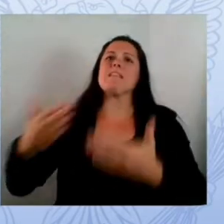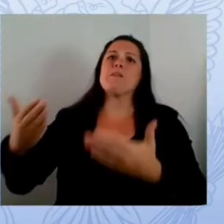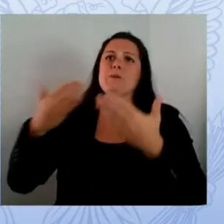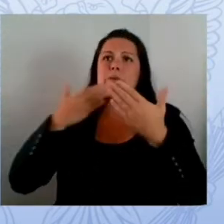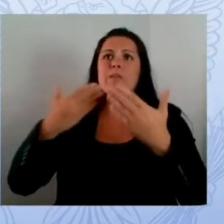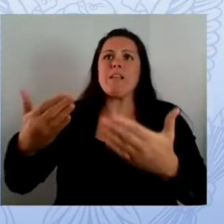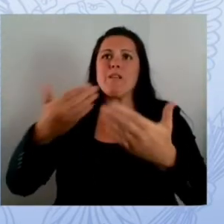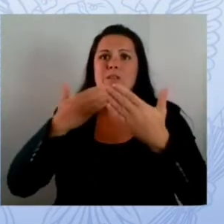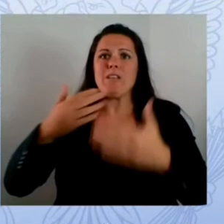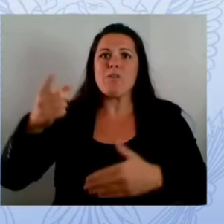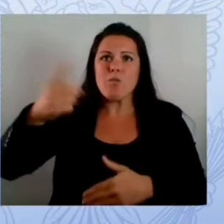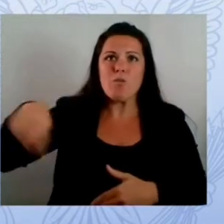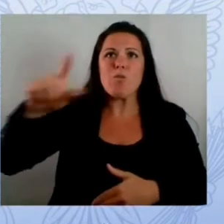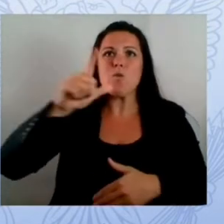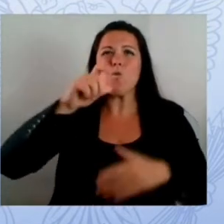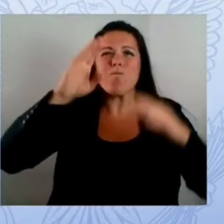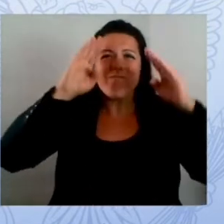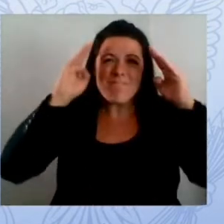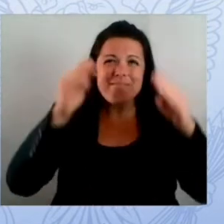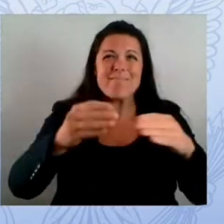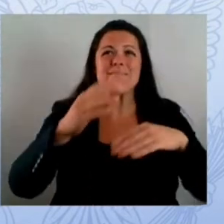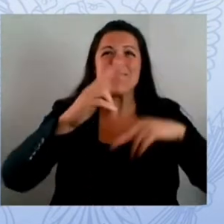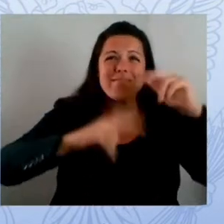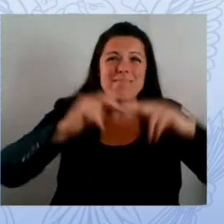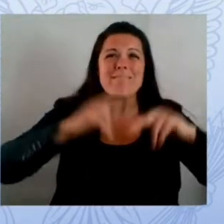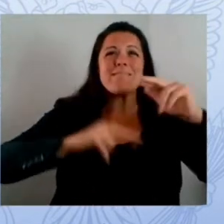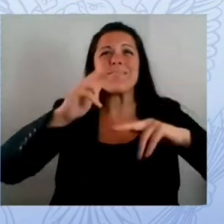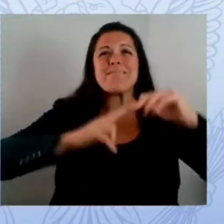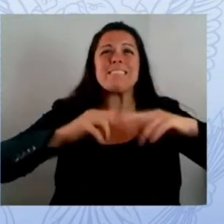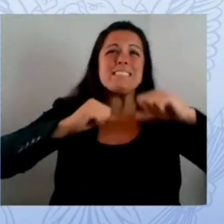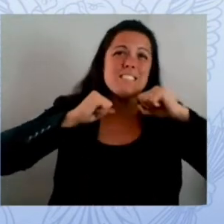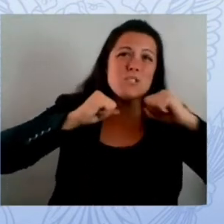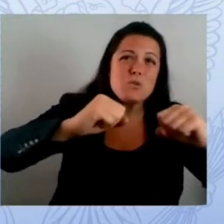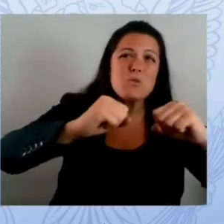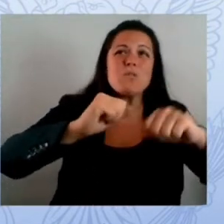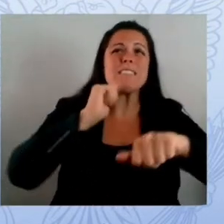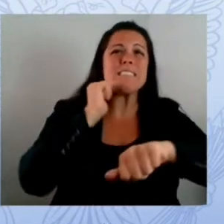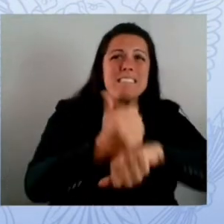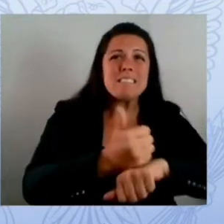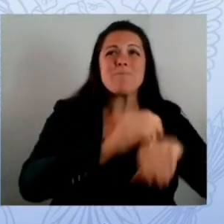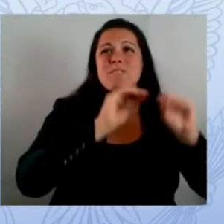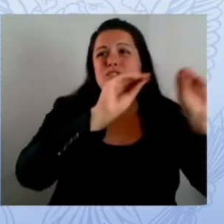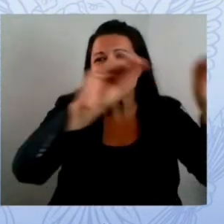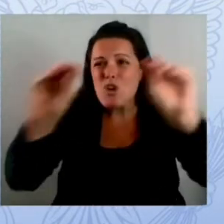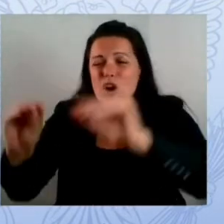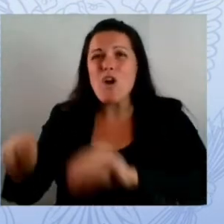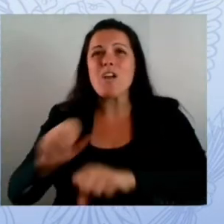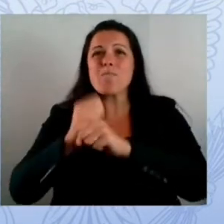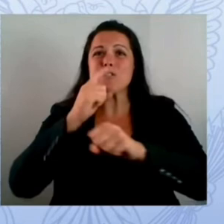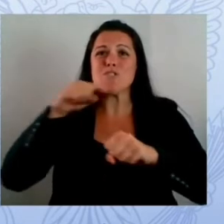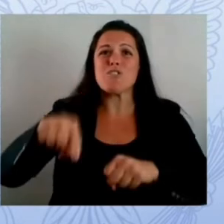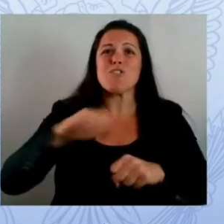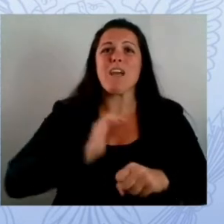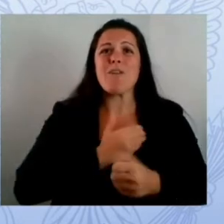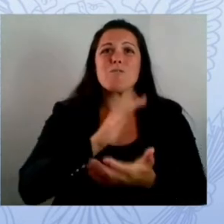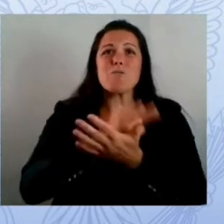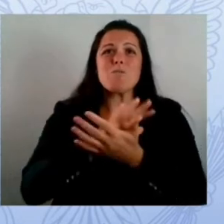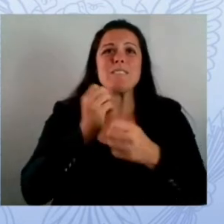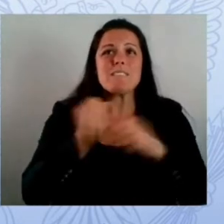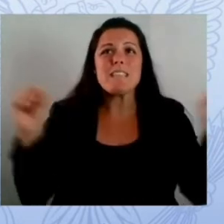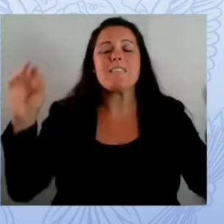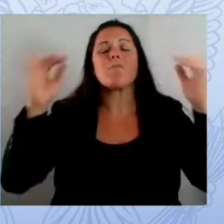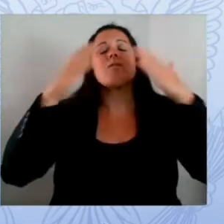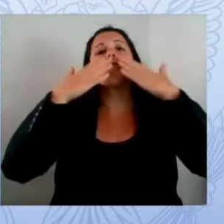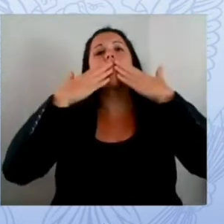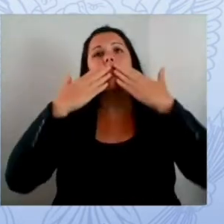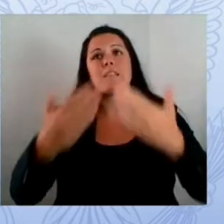us count on and so when i think about that i really feel like i started my career 25 years ago in the chemistry classroom don't line up